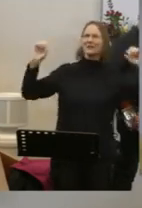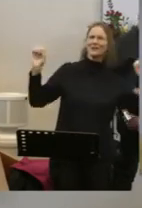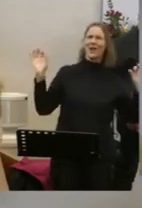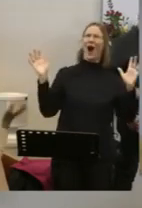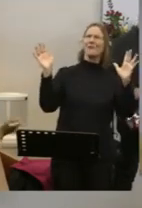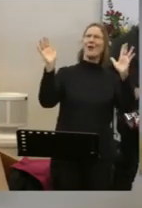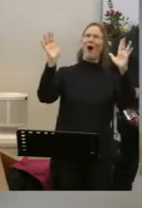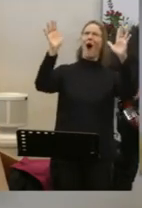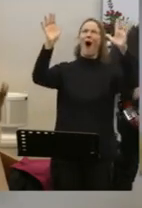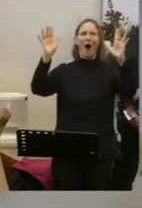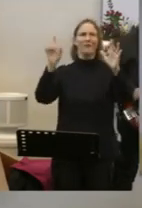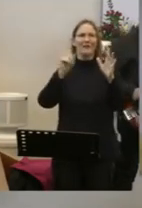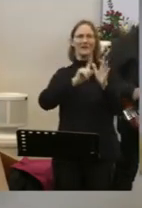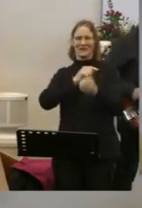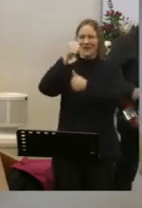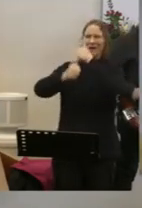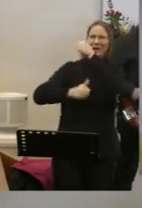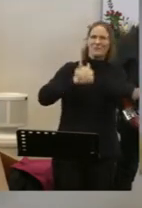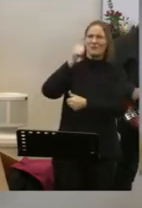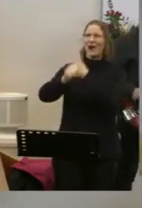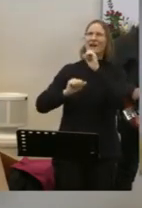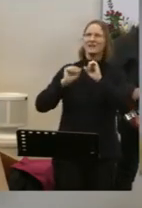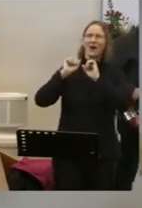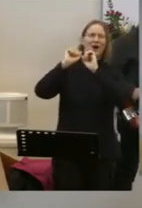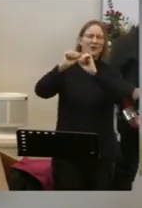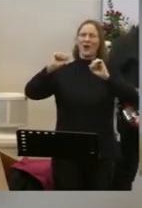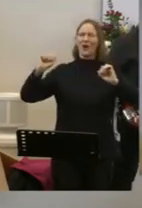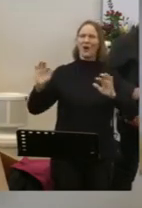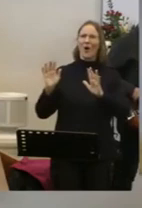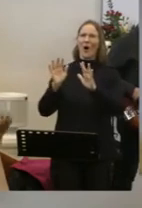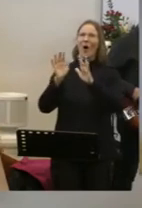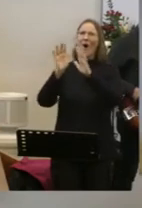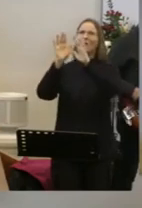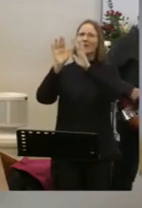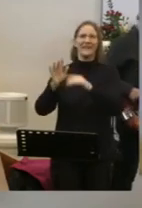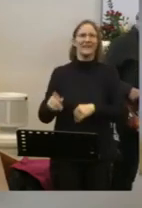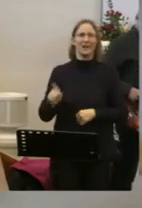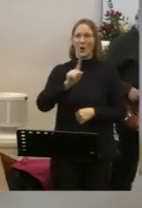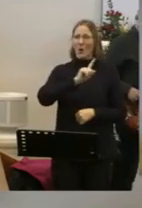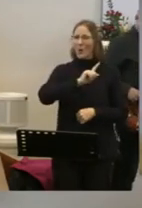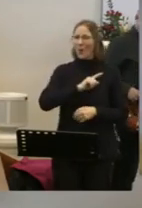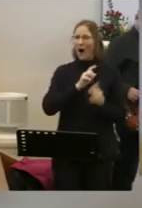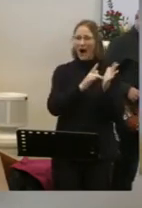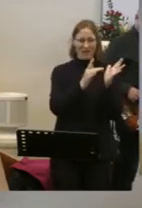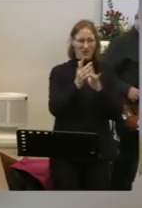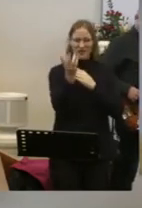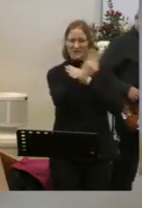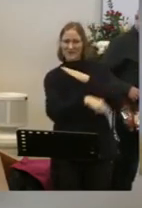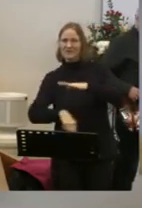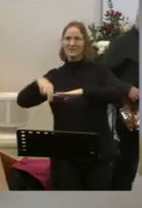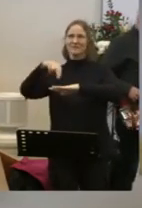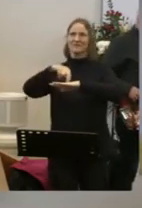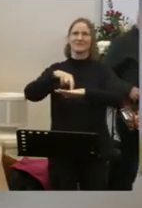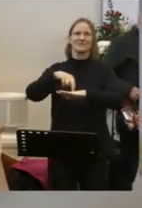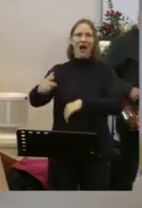heavens are roaring The praise of your glory For you